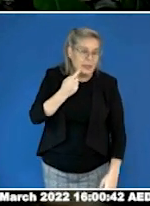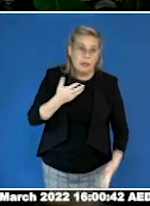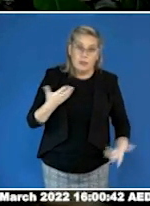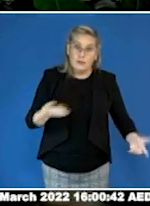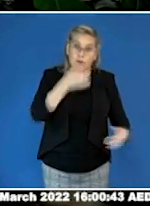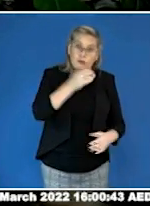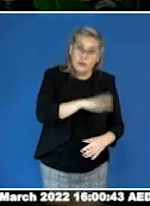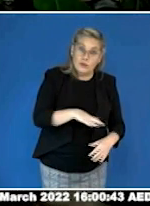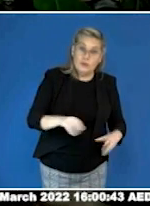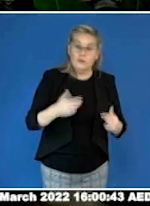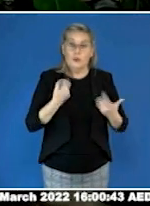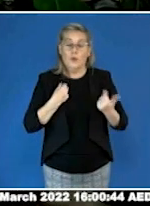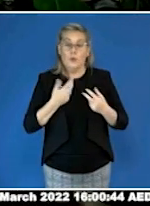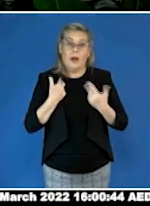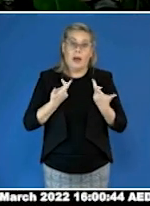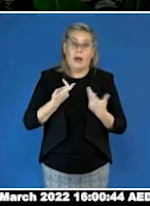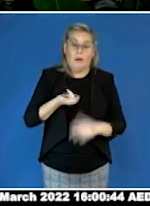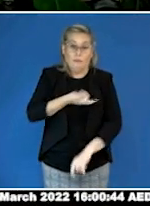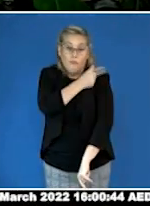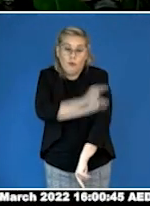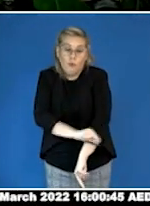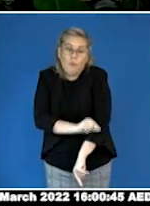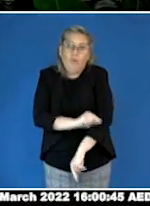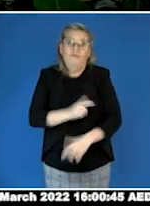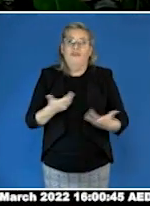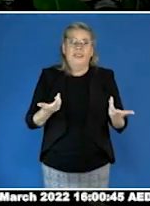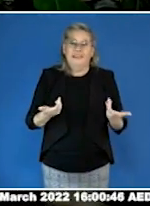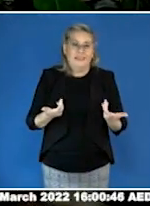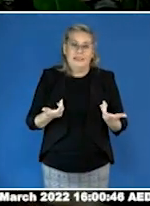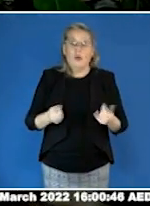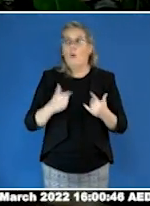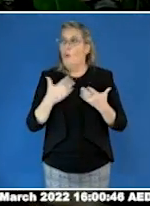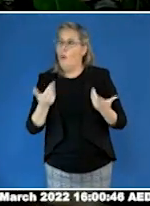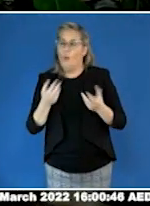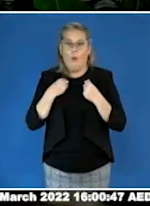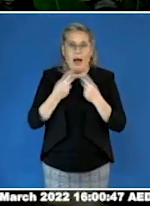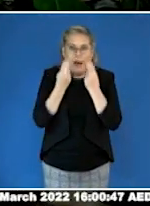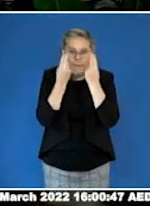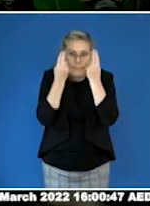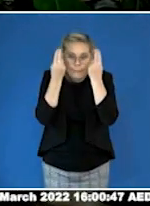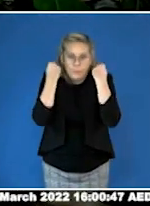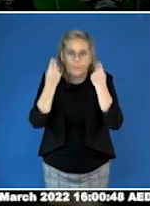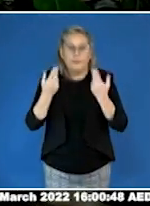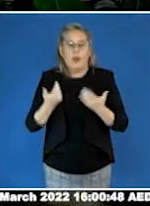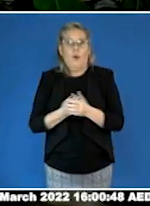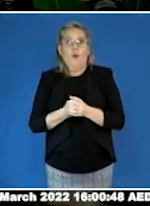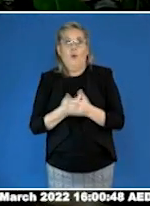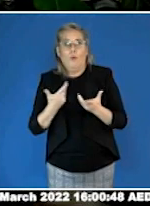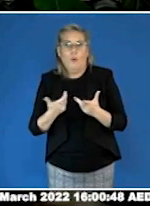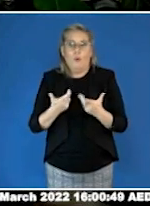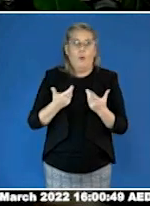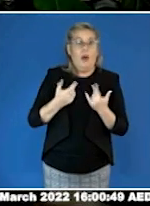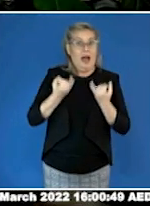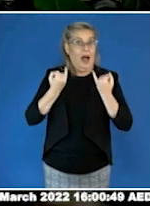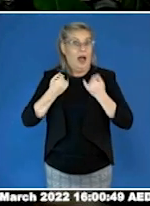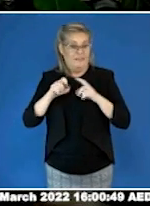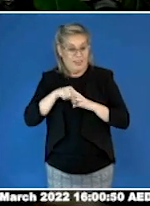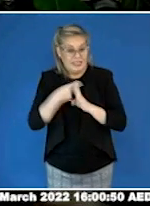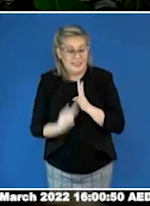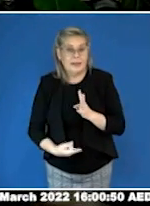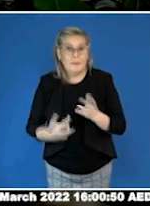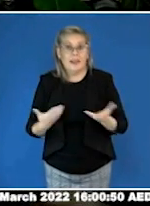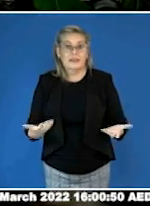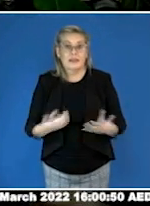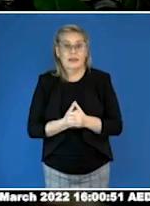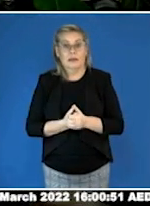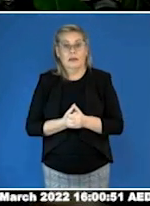self-esteem issues, prior trauma and isolation. In Grace's case, she was 15 anorexic and we now